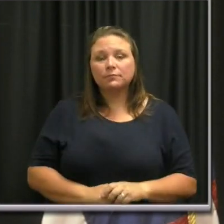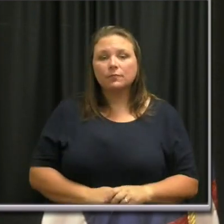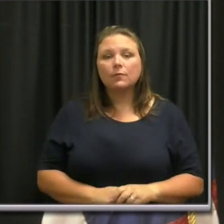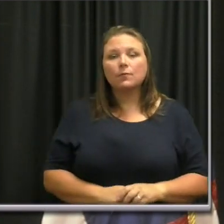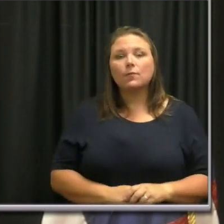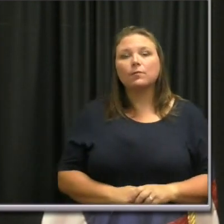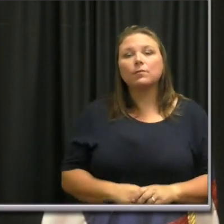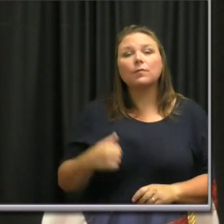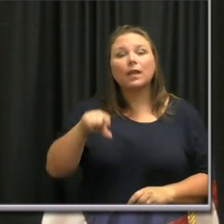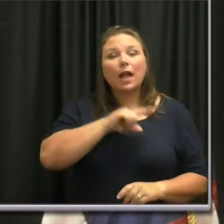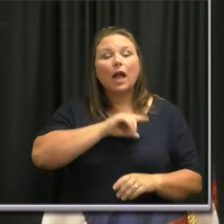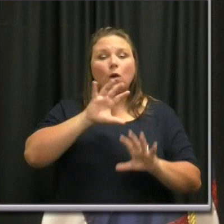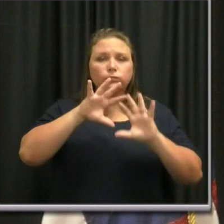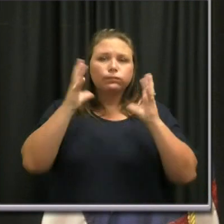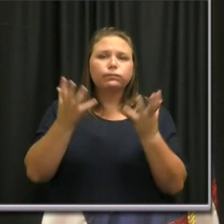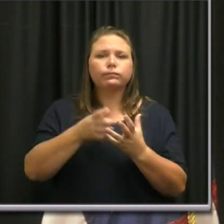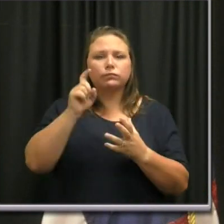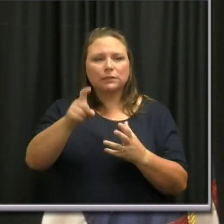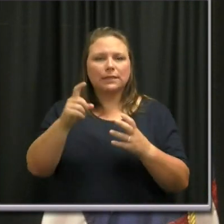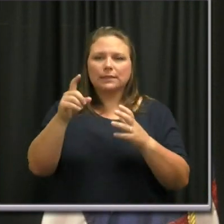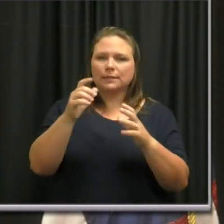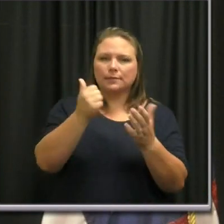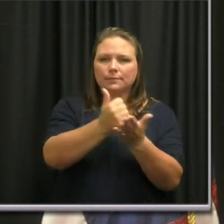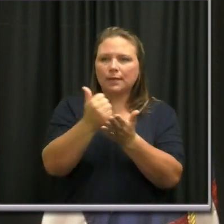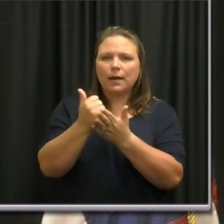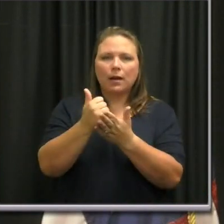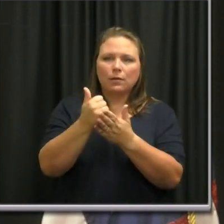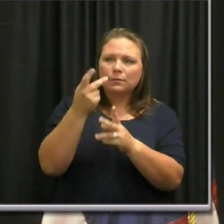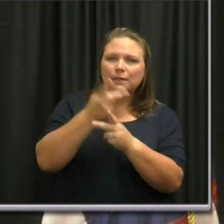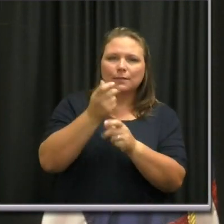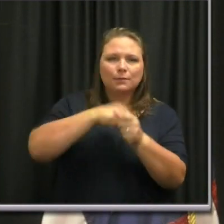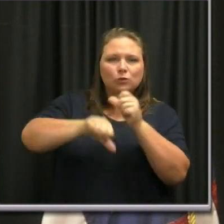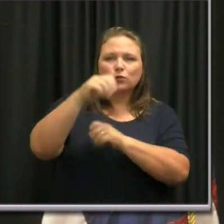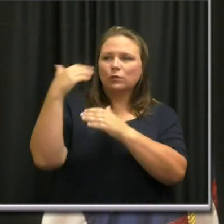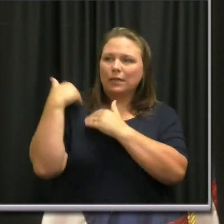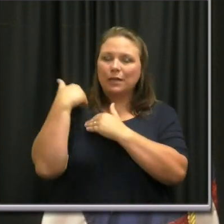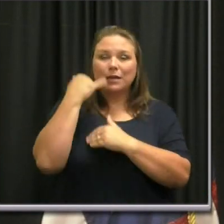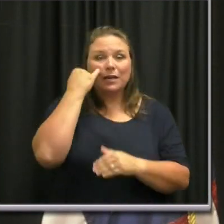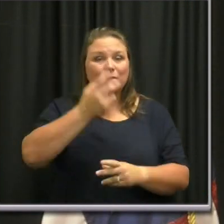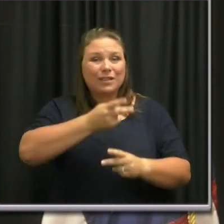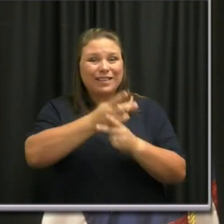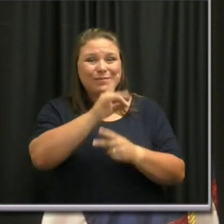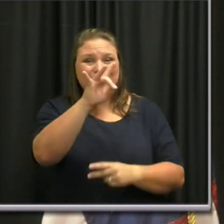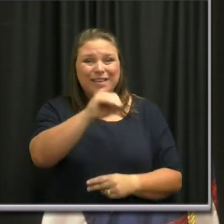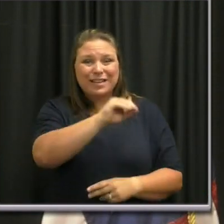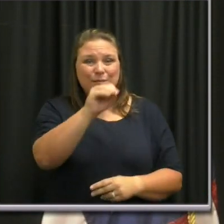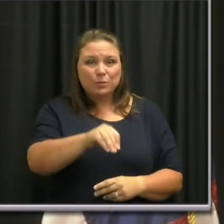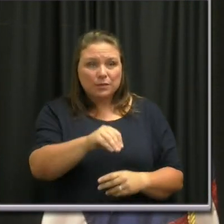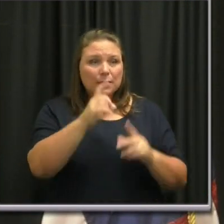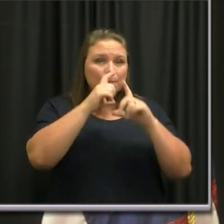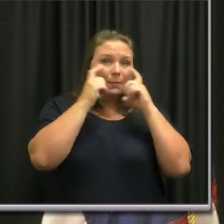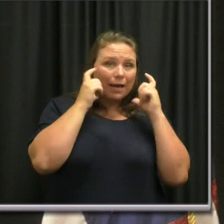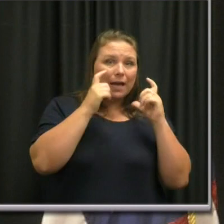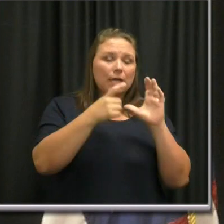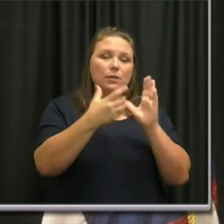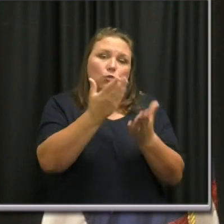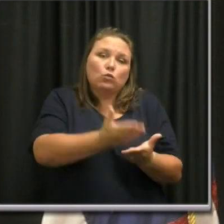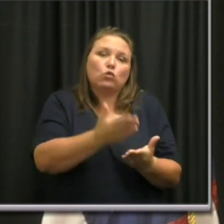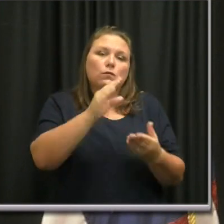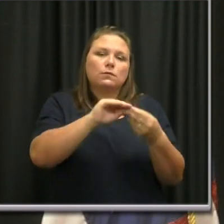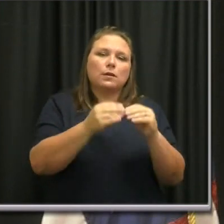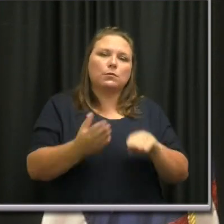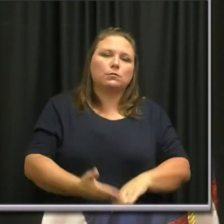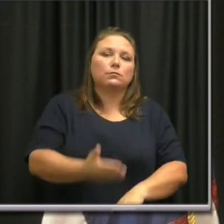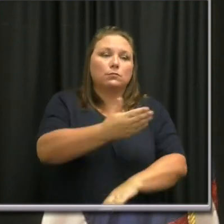society has to hold itself accountable. It has been shown that if you keep 80% of people and more wear masks, numbers get